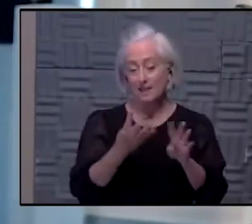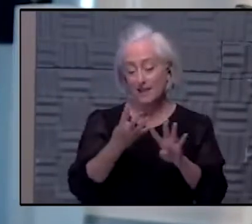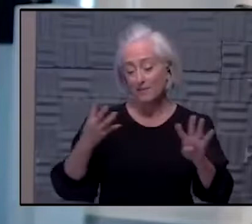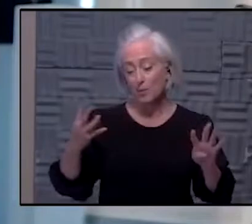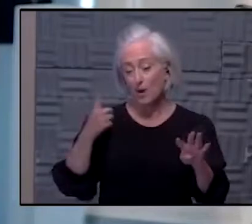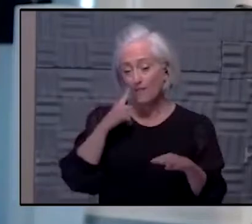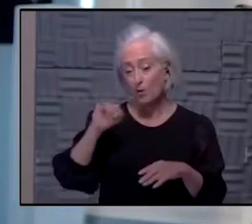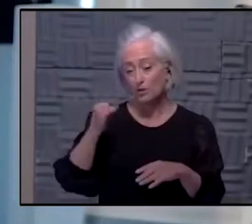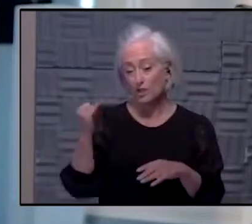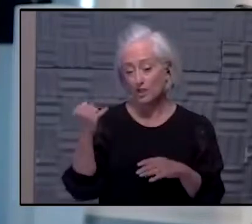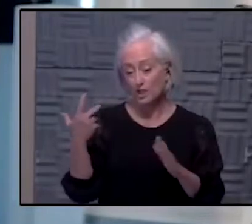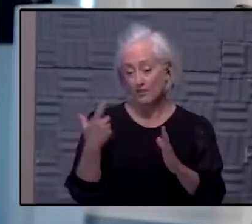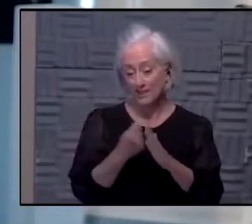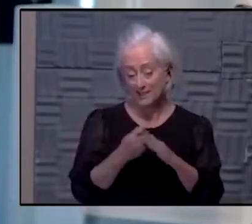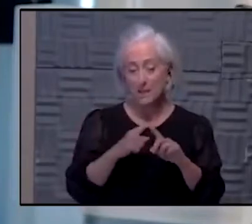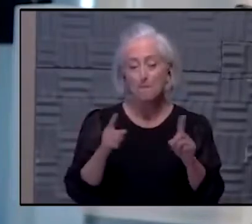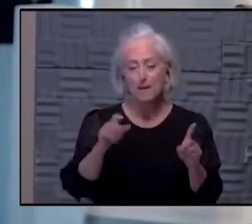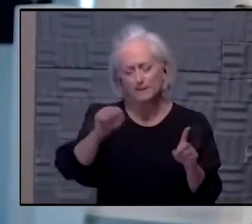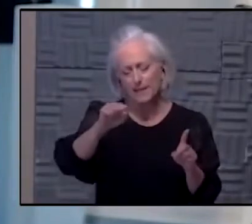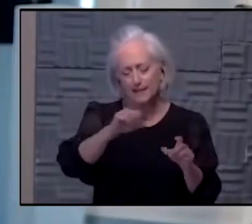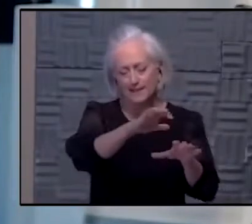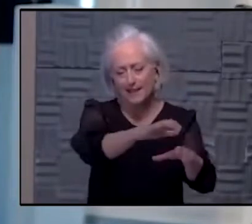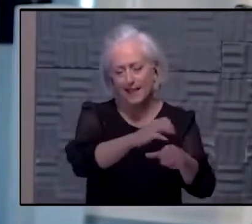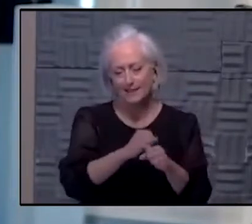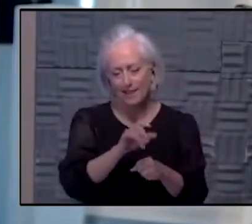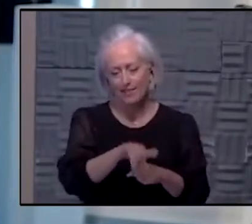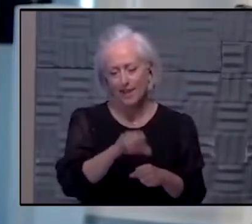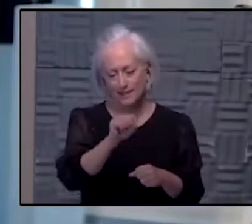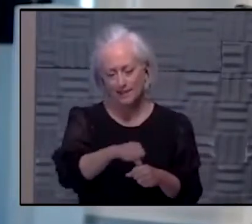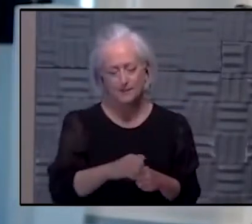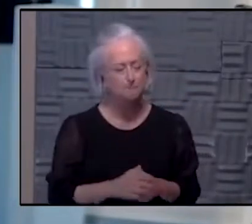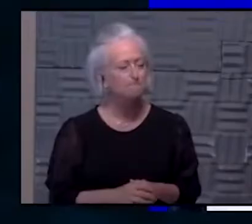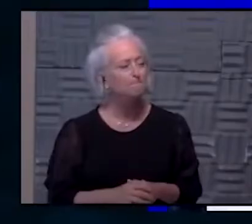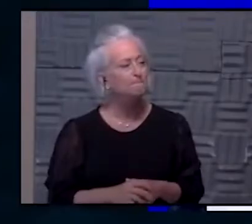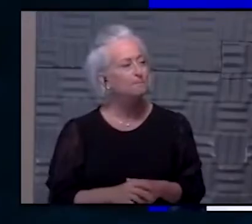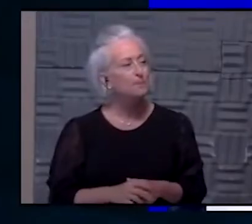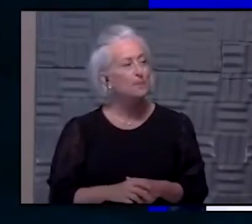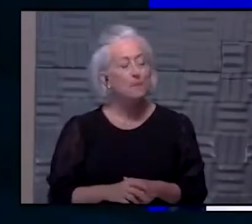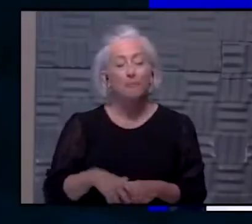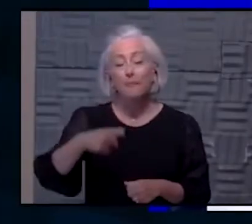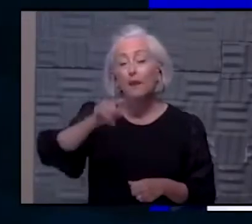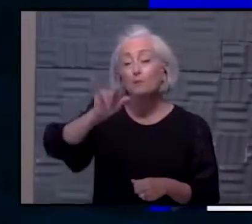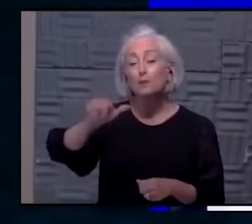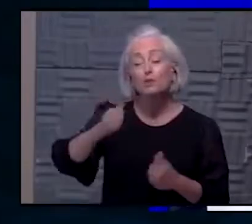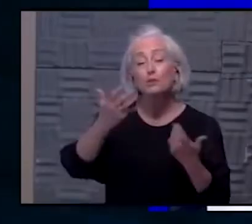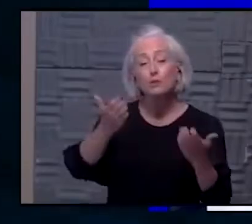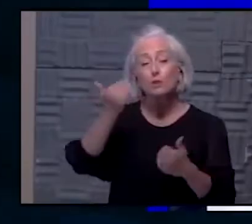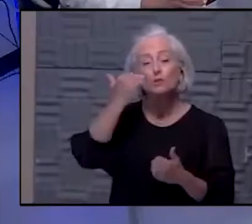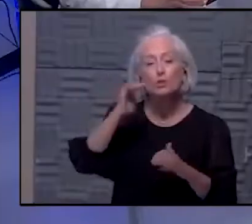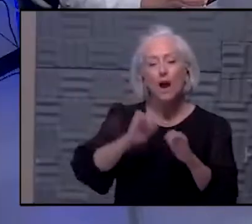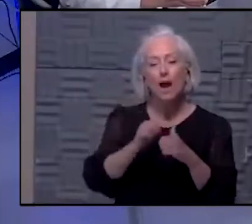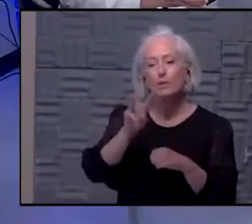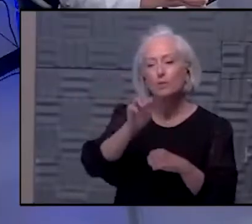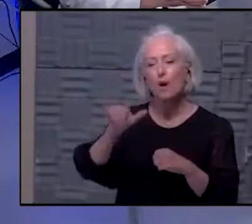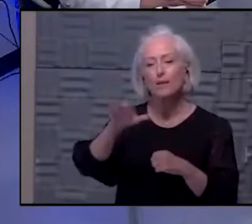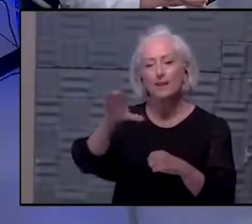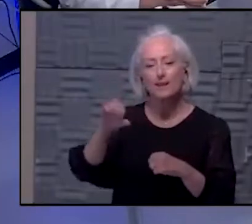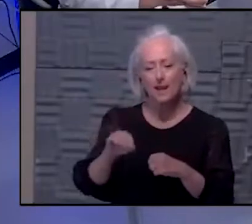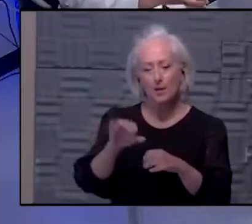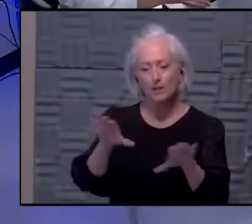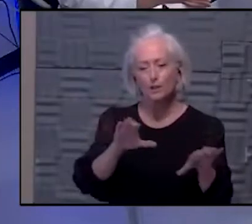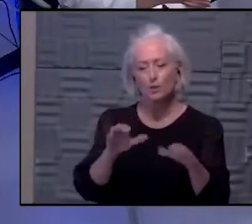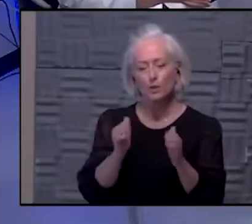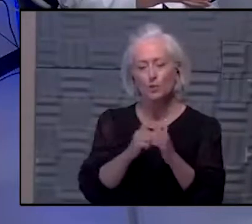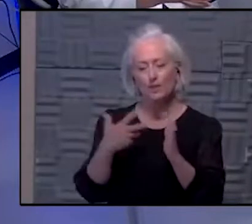&J, but yes, is the short answer to the question. Patricia wants to know, how is Wyandotte County doing on vaccinations?